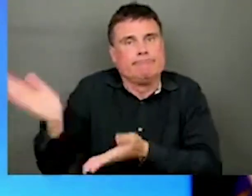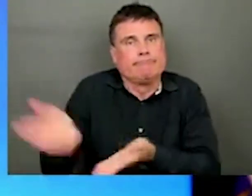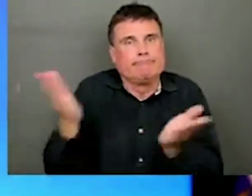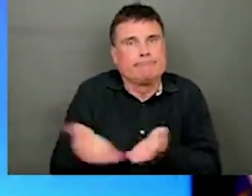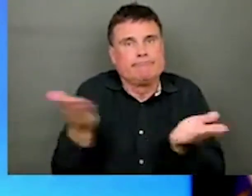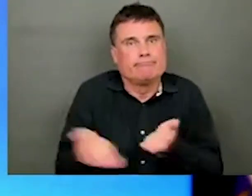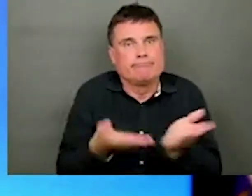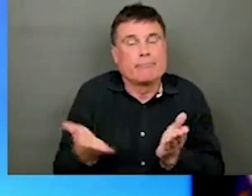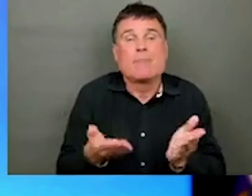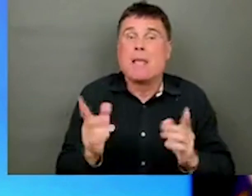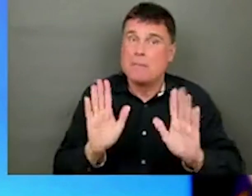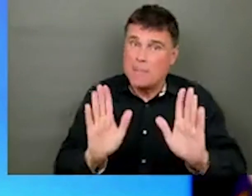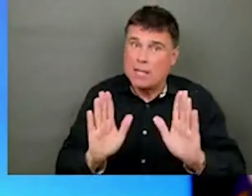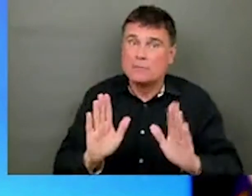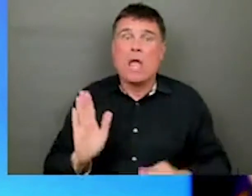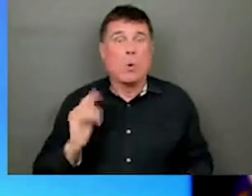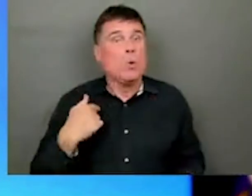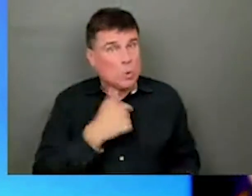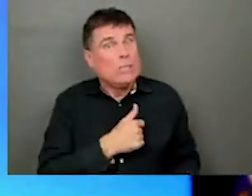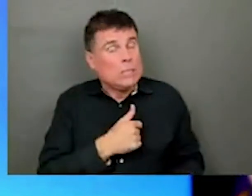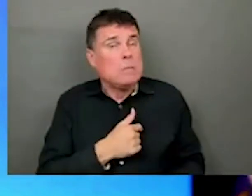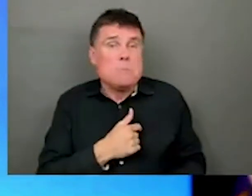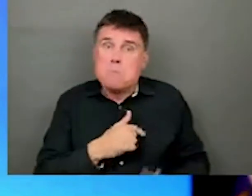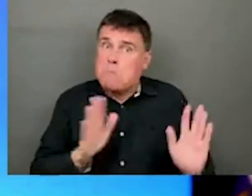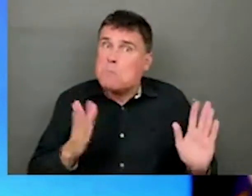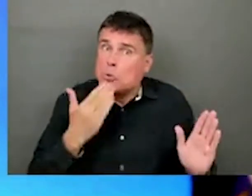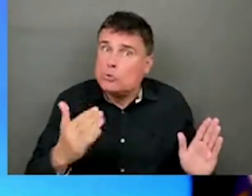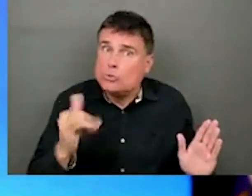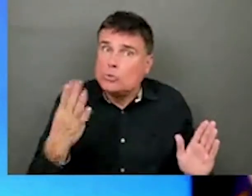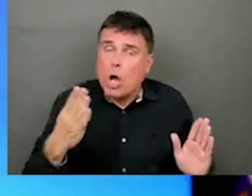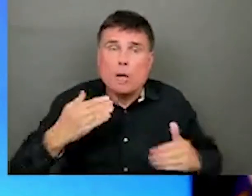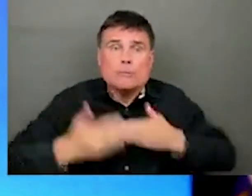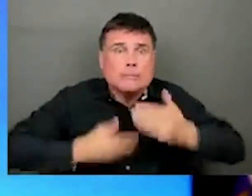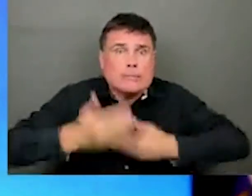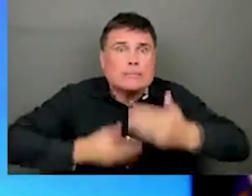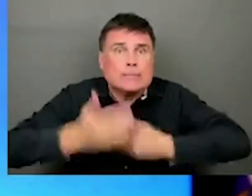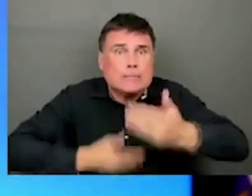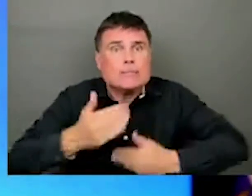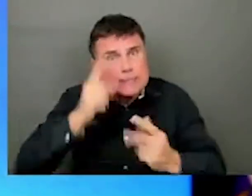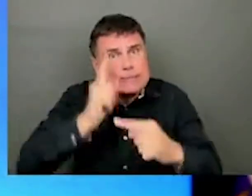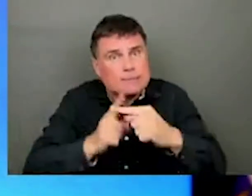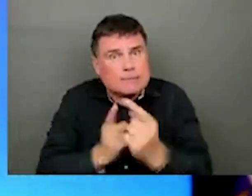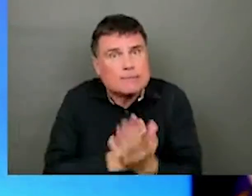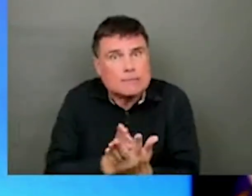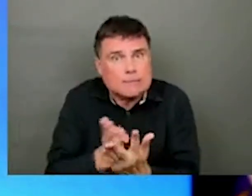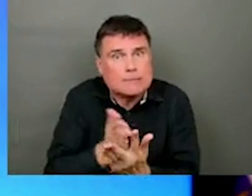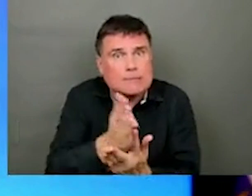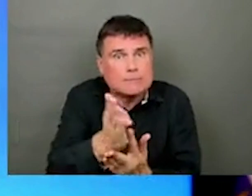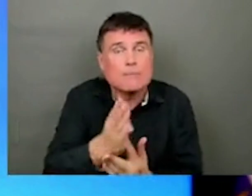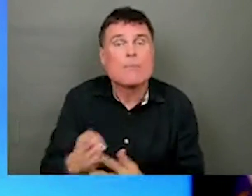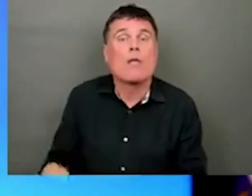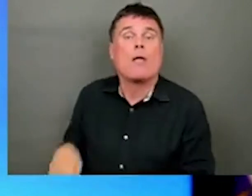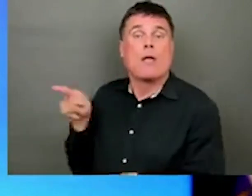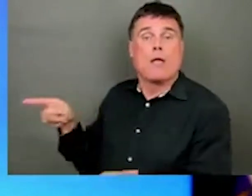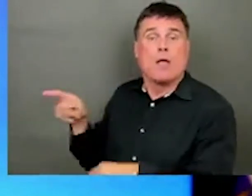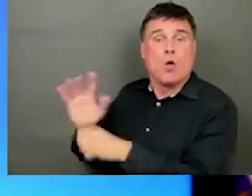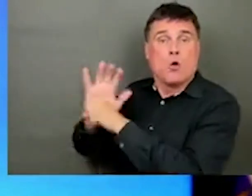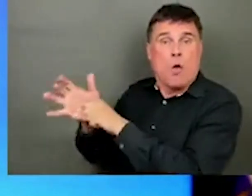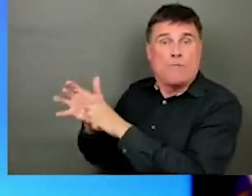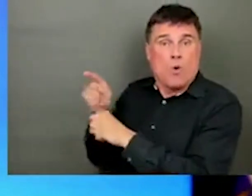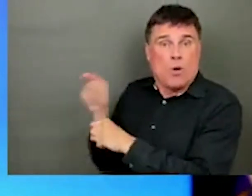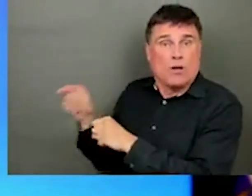before COVID-19, we went in terms of hip and knee replacements from 14,250 in 2016